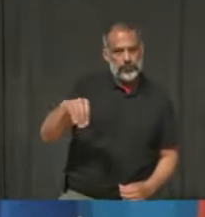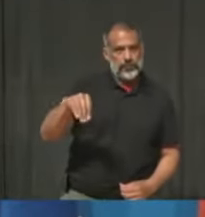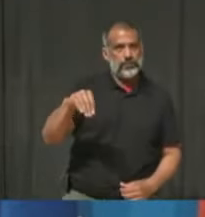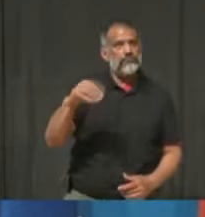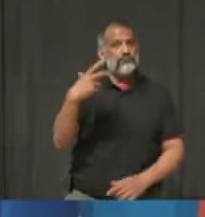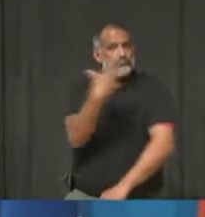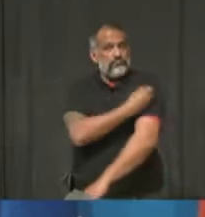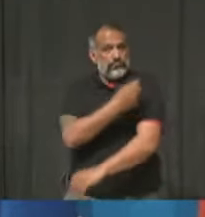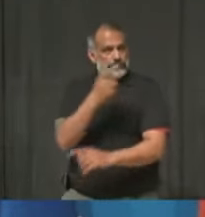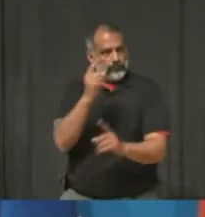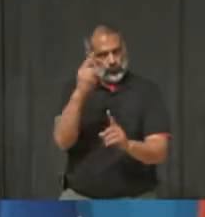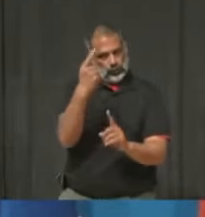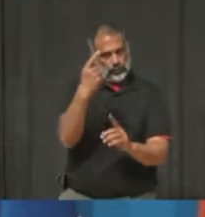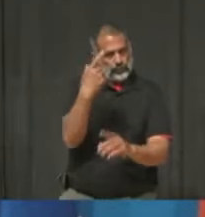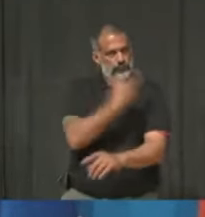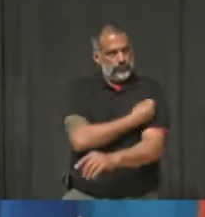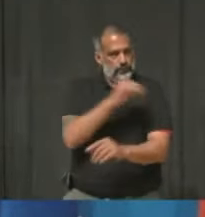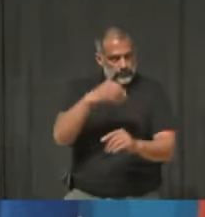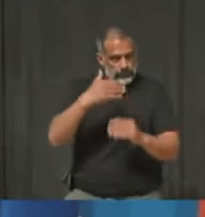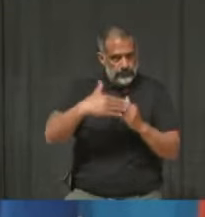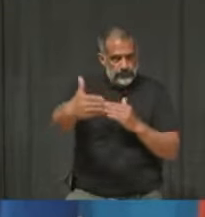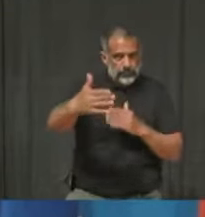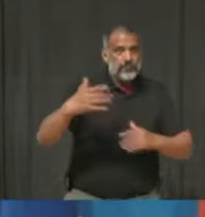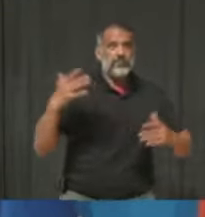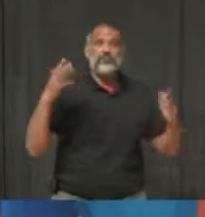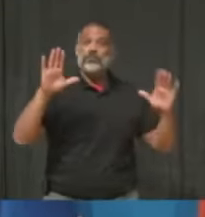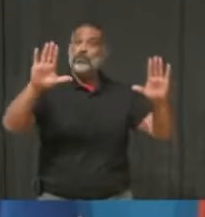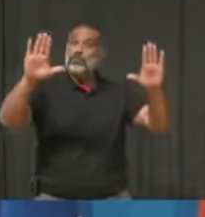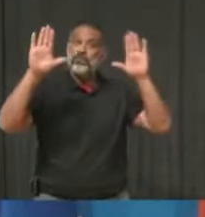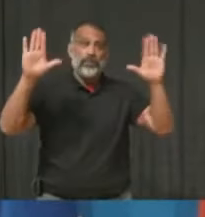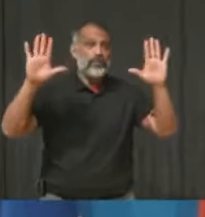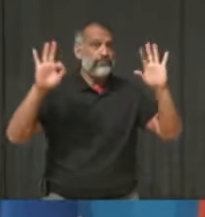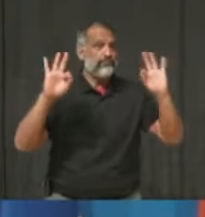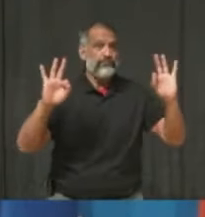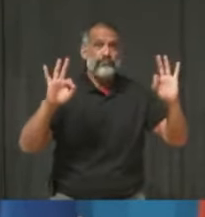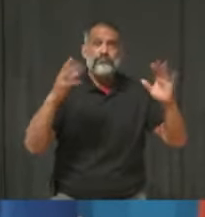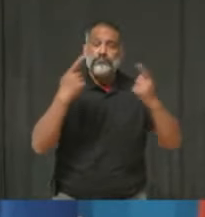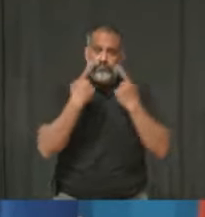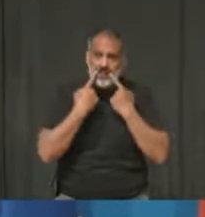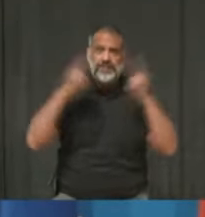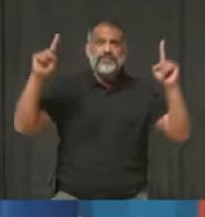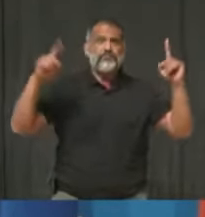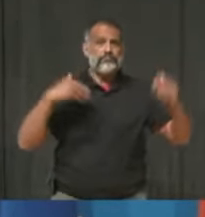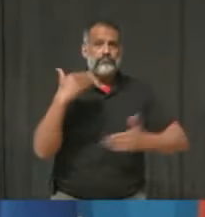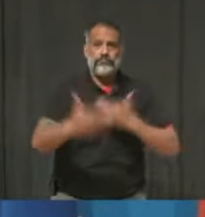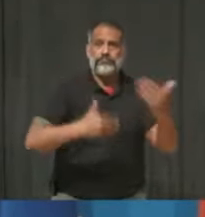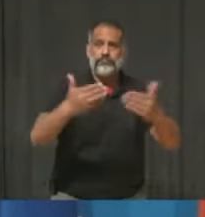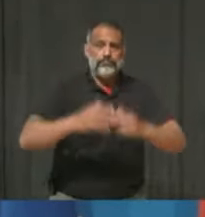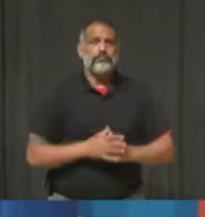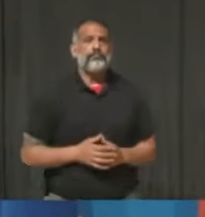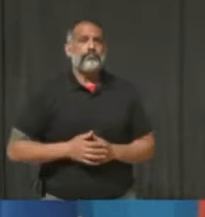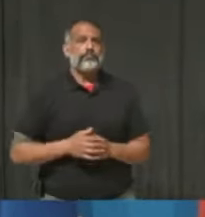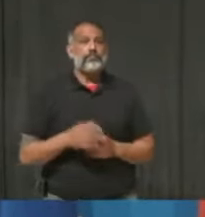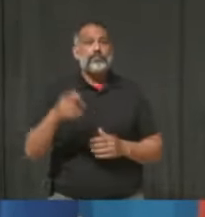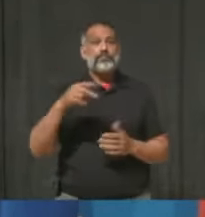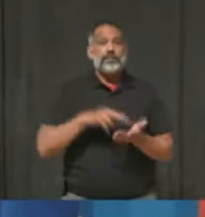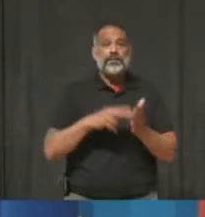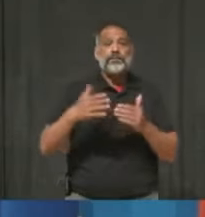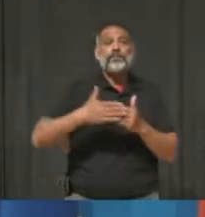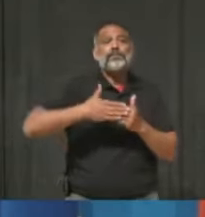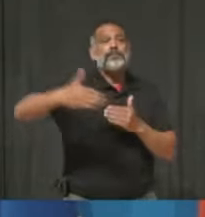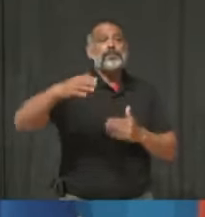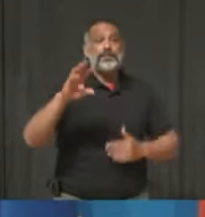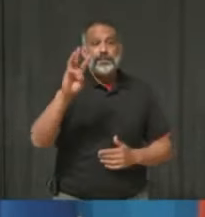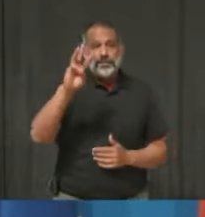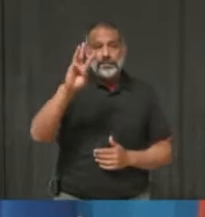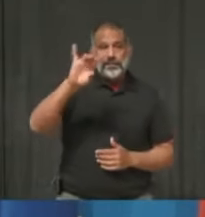This is just staggering, and it's an incredible accomplishment. We have vaccinated 68% of